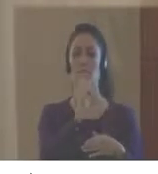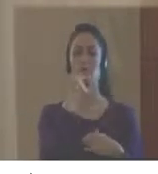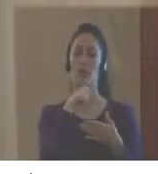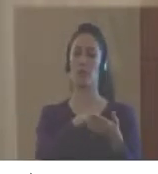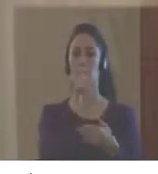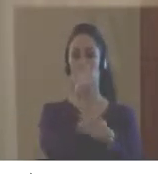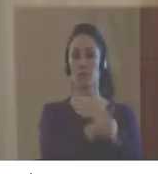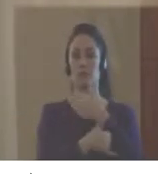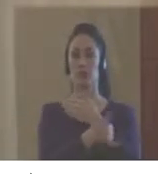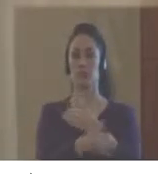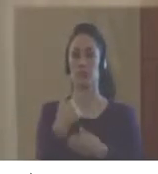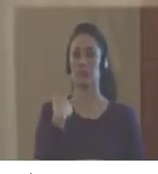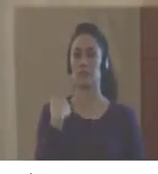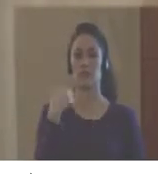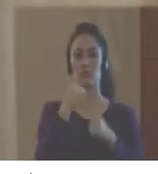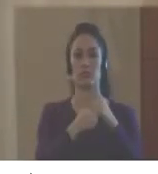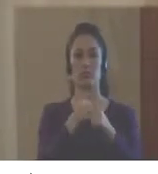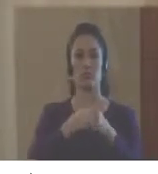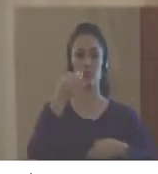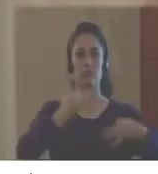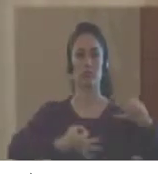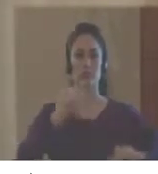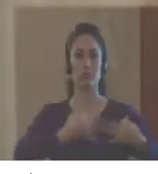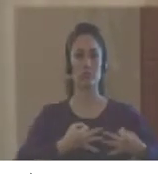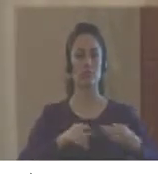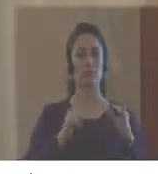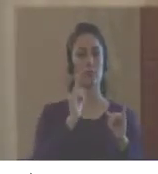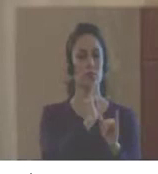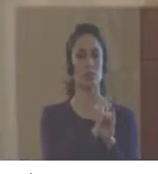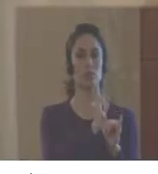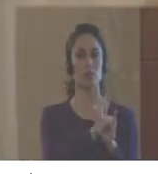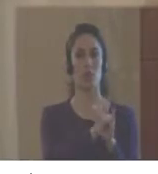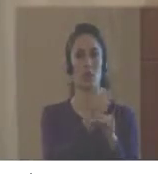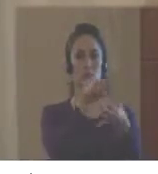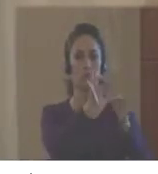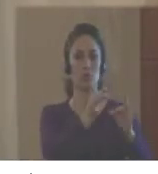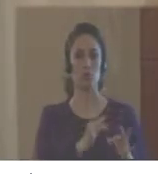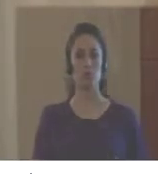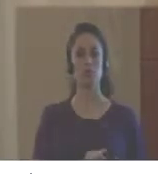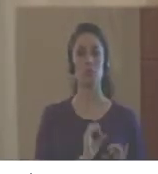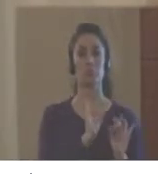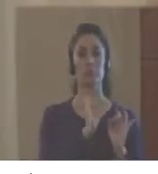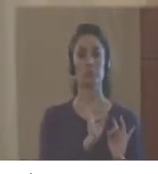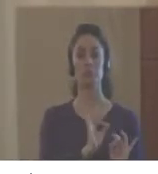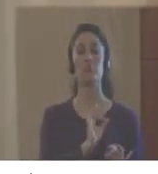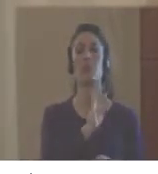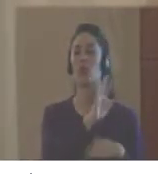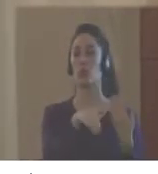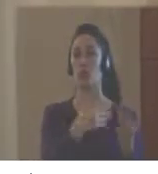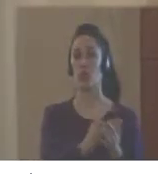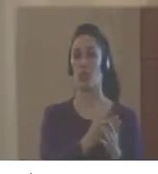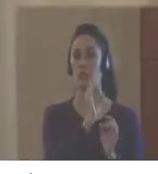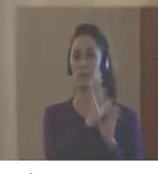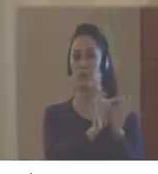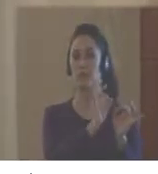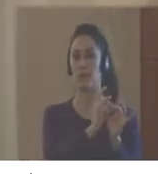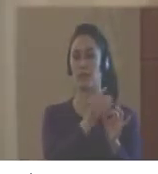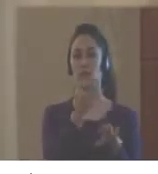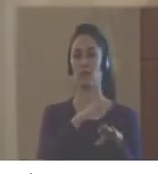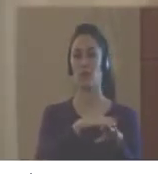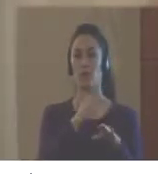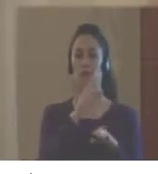If a country has the conditions, the legal, institutional, and budgetary conditions in order to implement the different